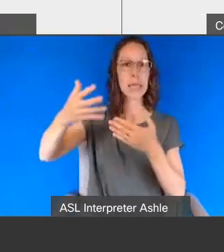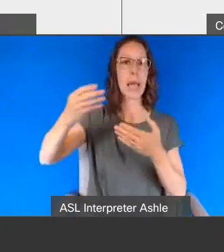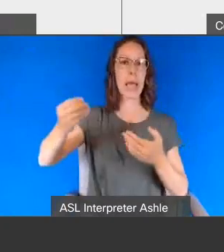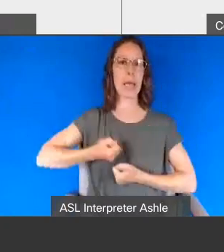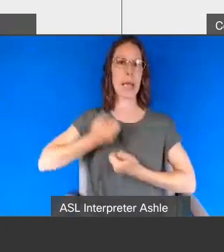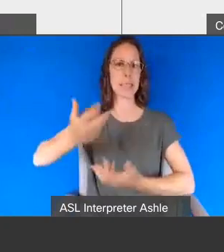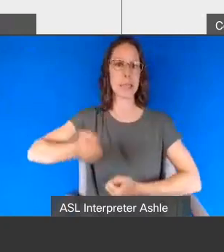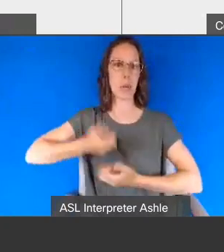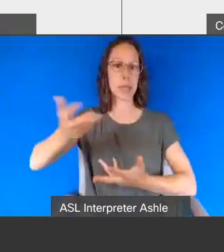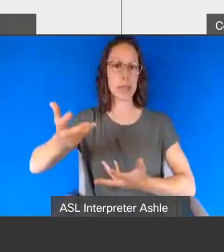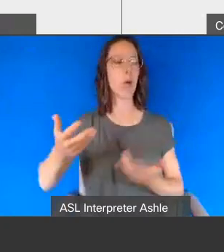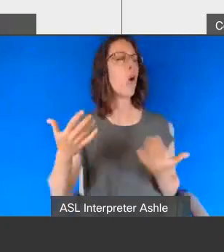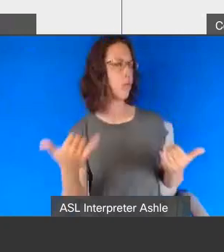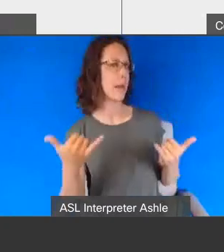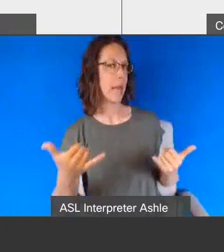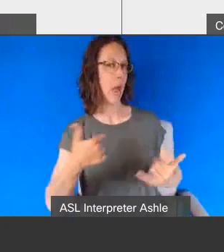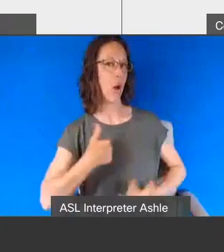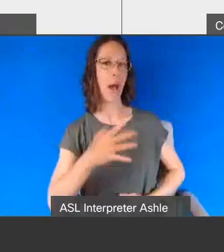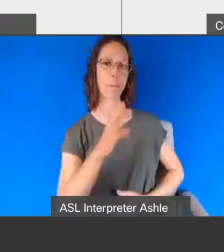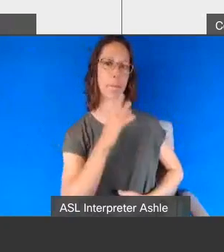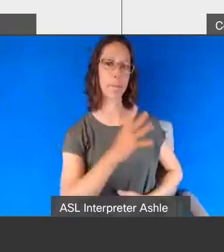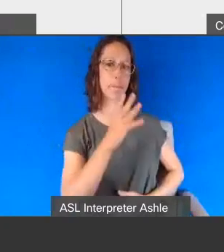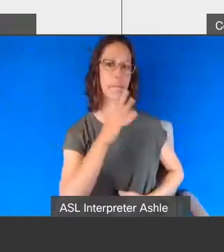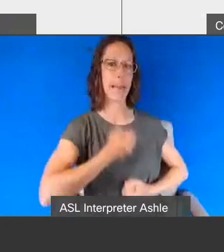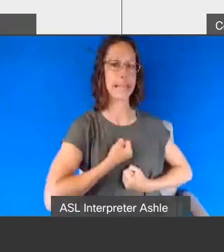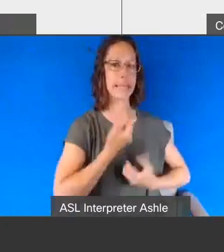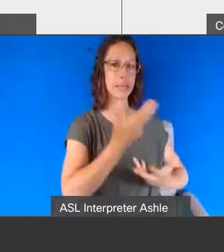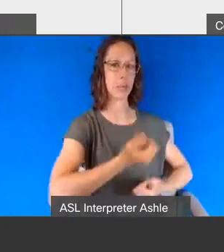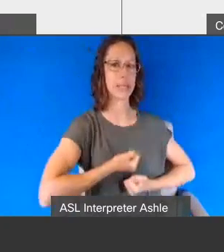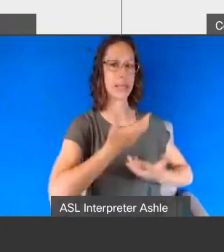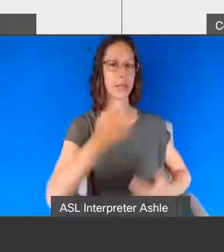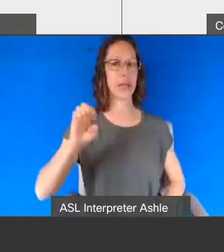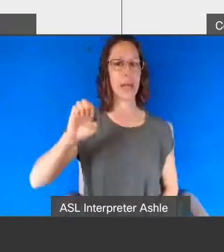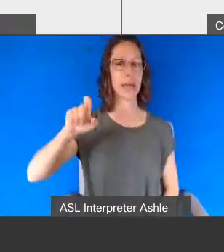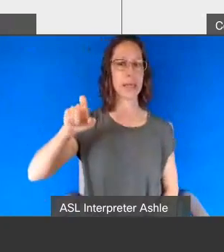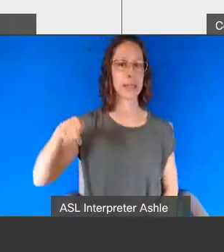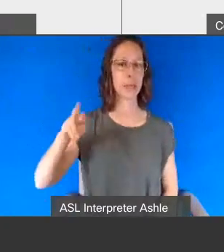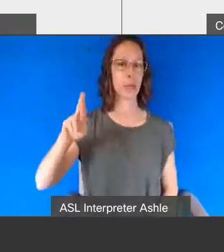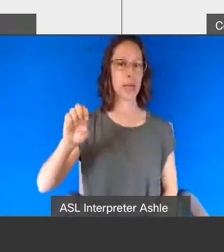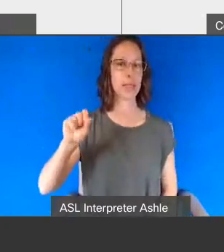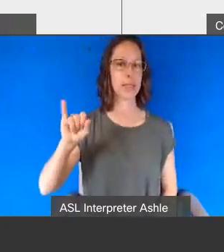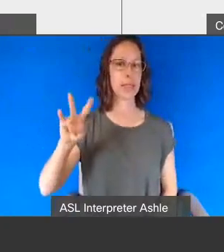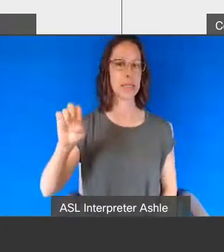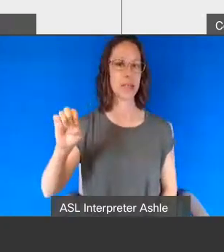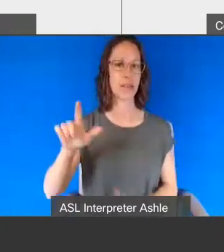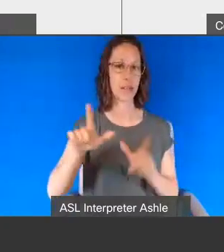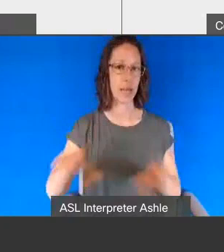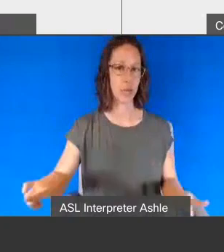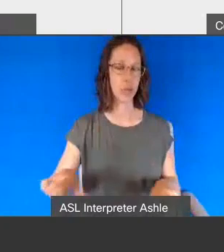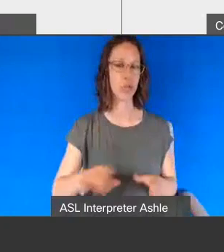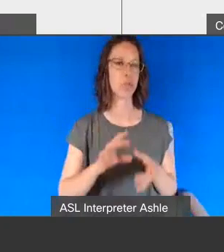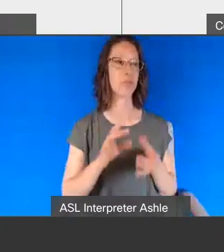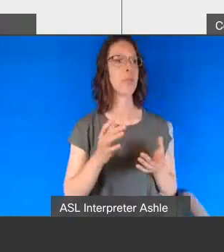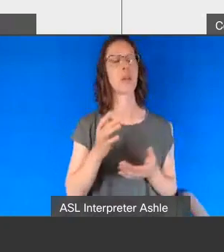okay I'm expressing to you a particular thought some people on the spectrum are not